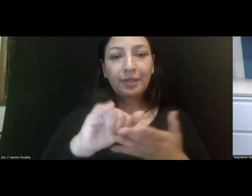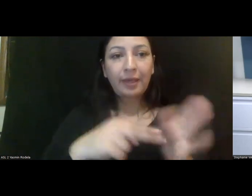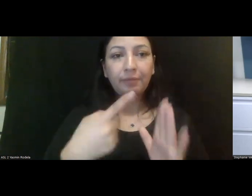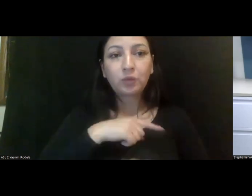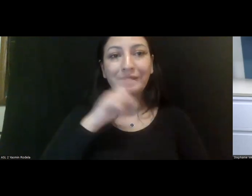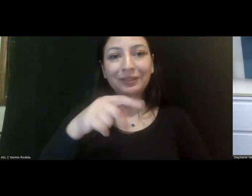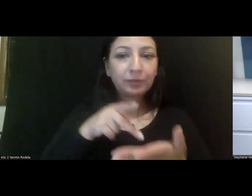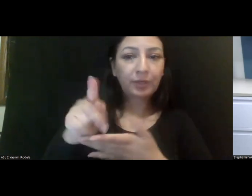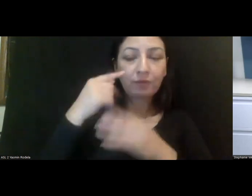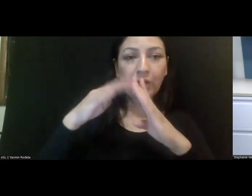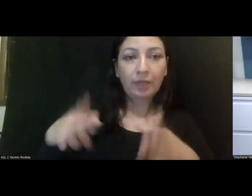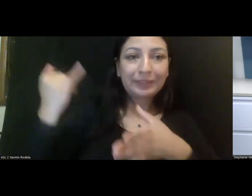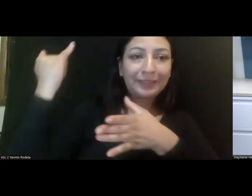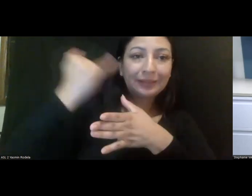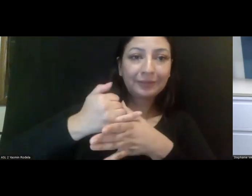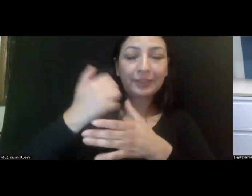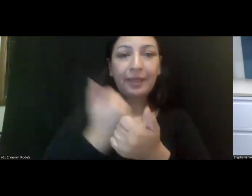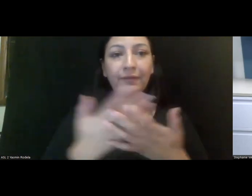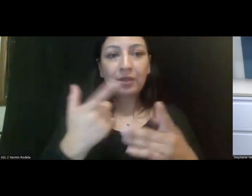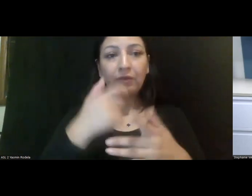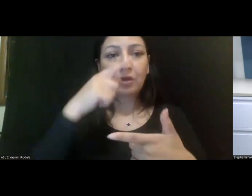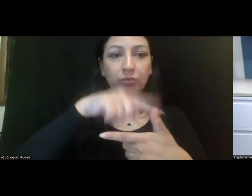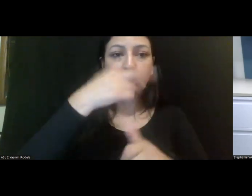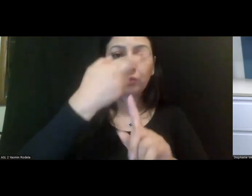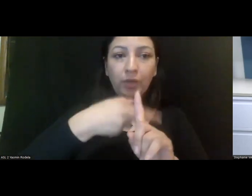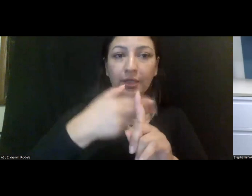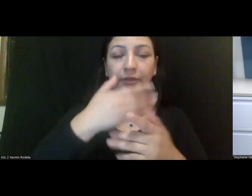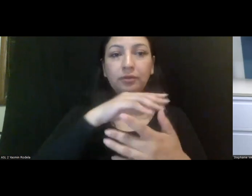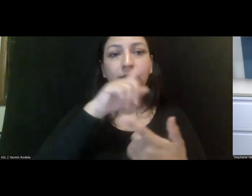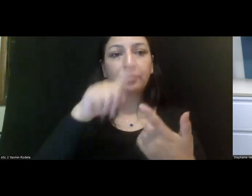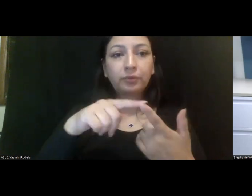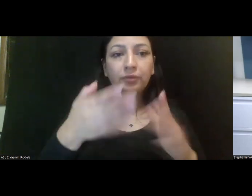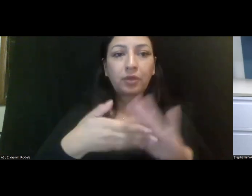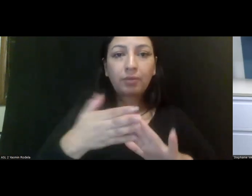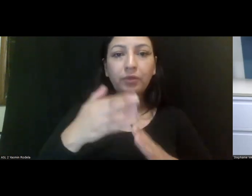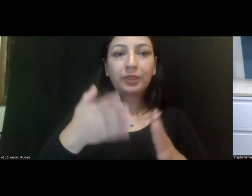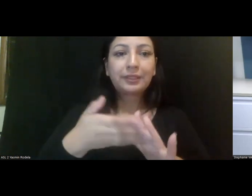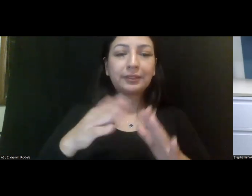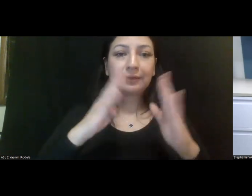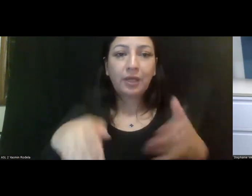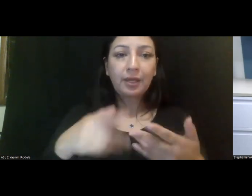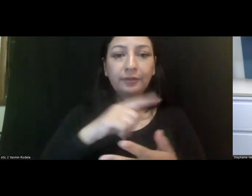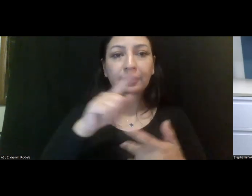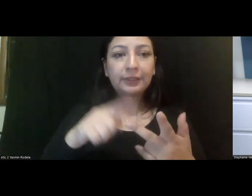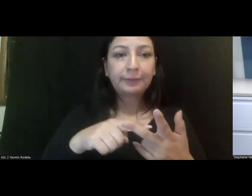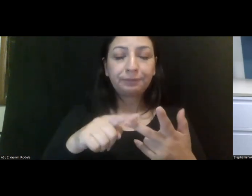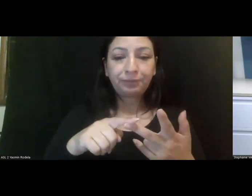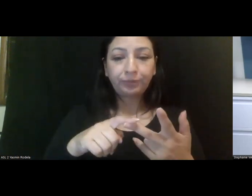we have to pay for housing interventions, everything from rental subsidies to, um,